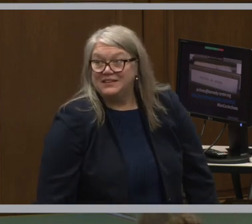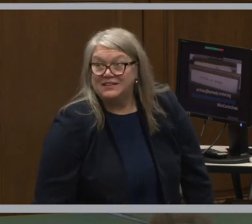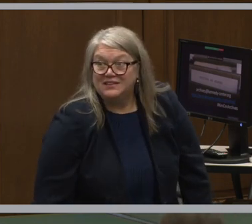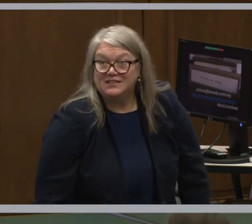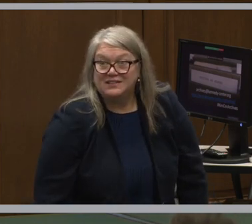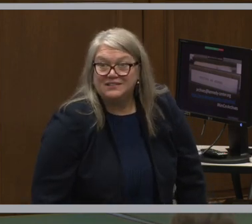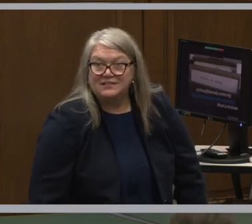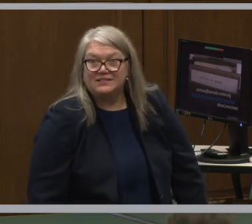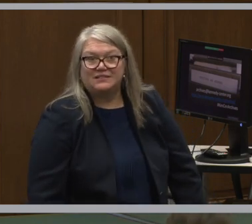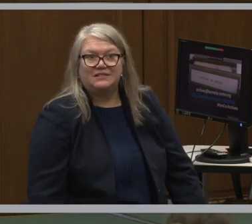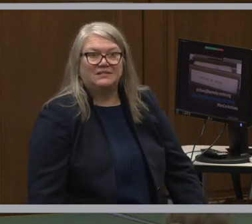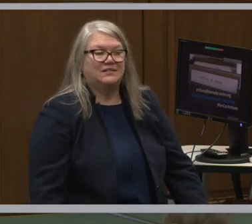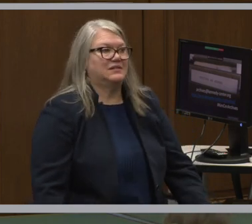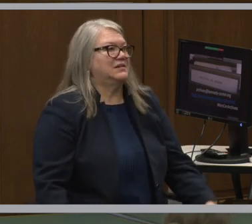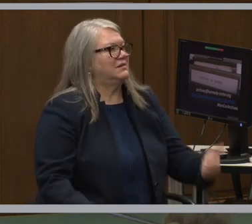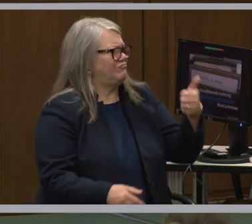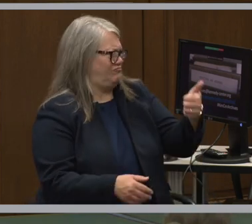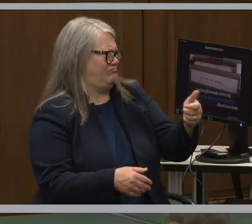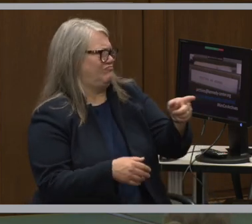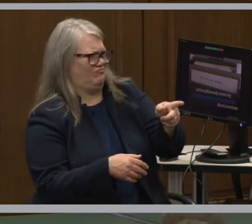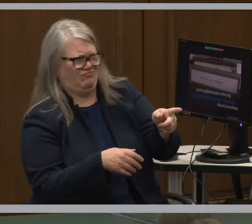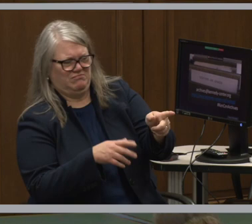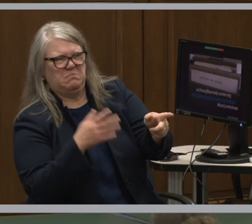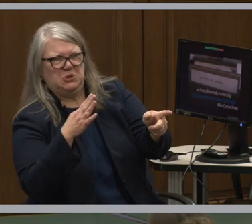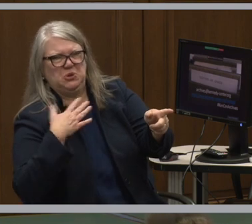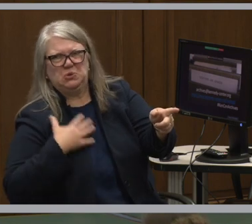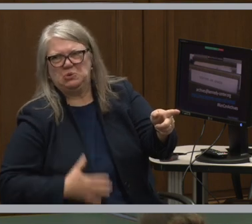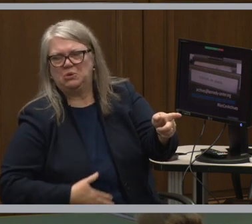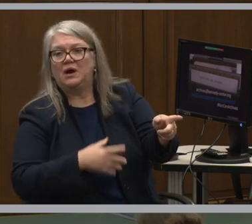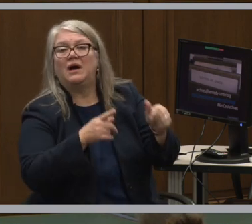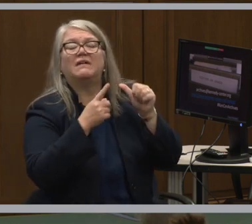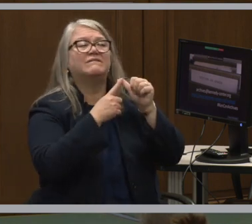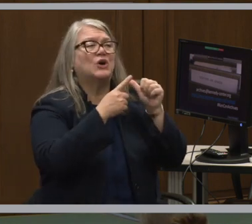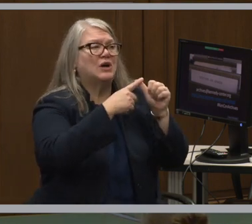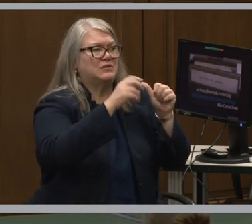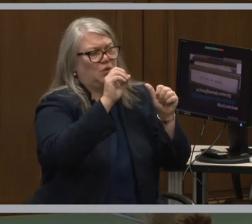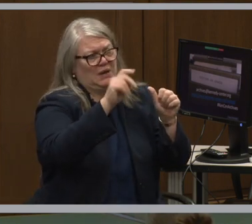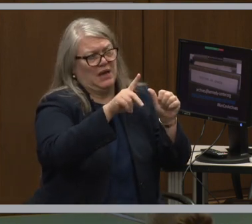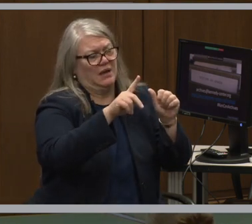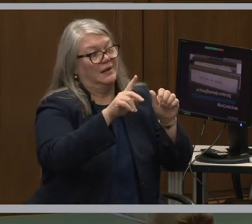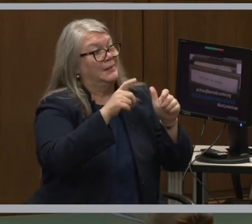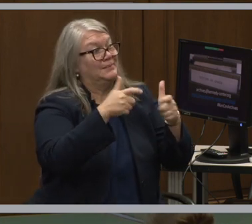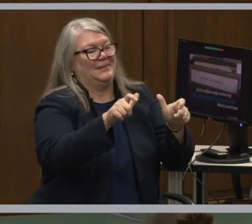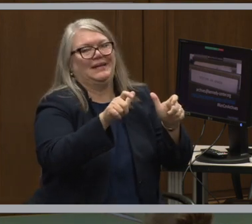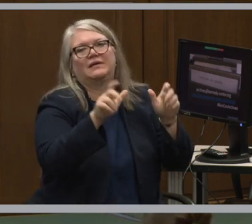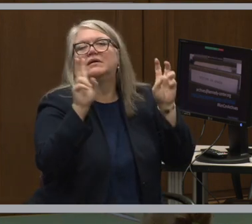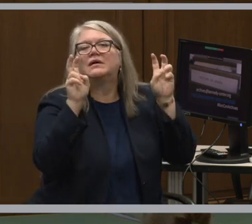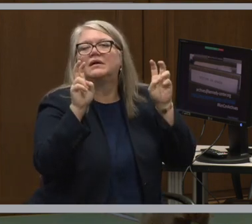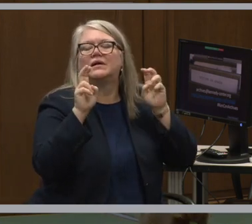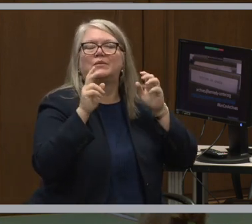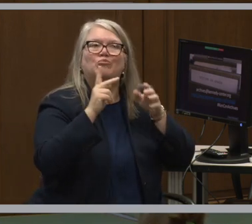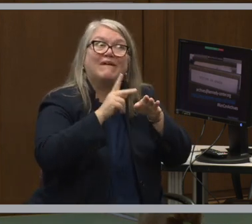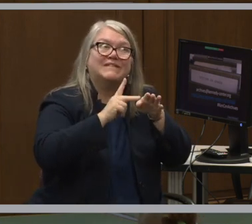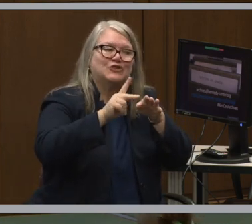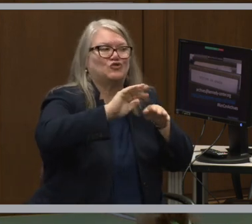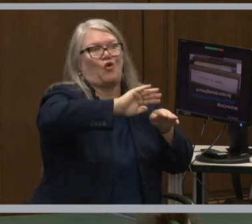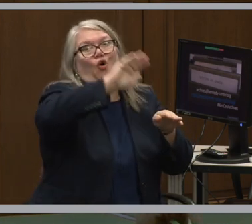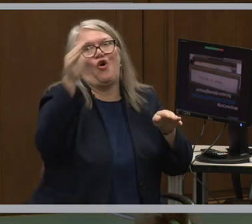Here you go. Okay. So first kind of the big professional archivist question,